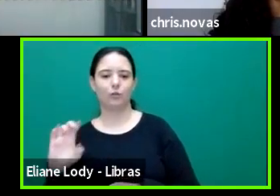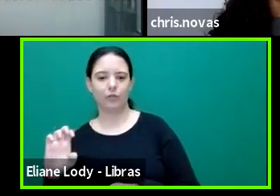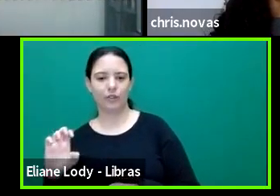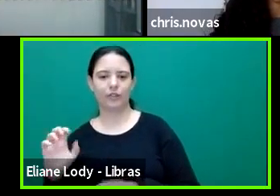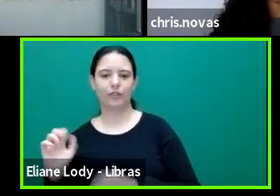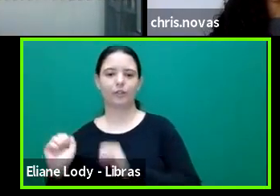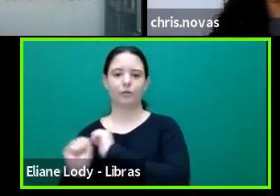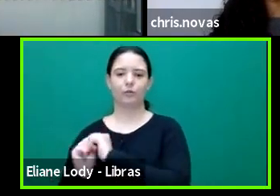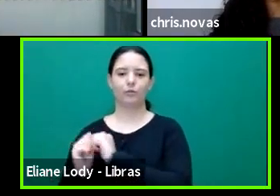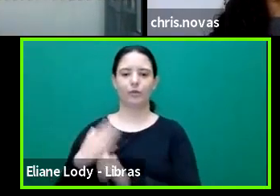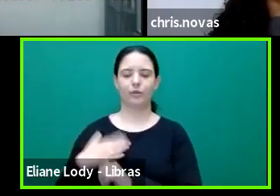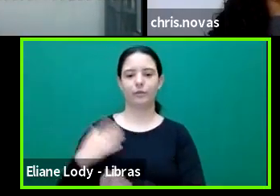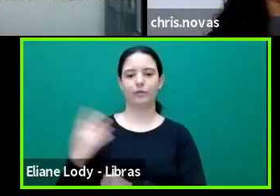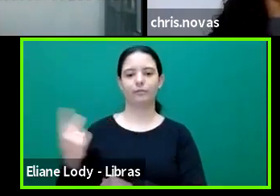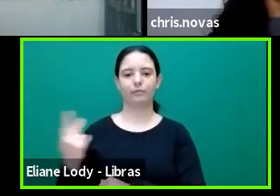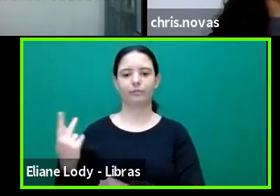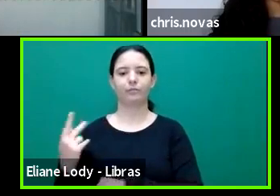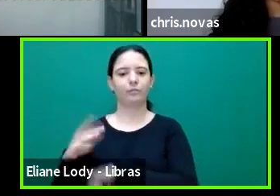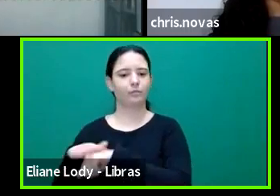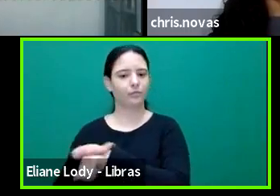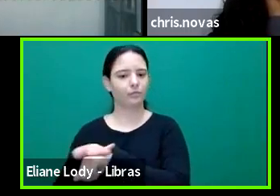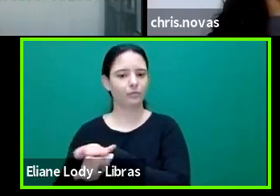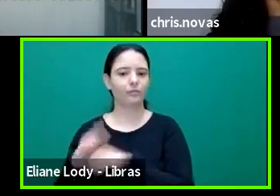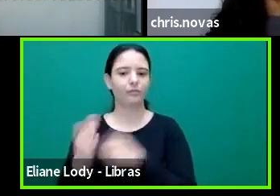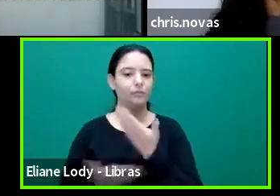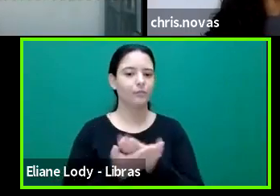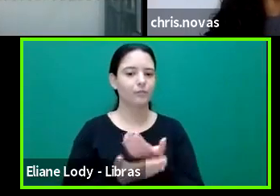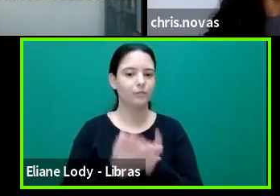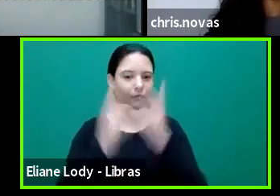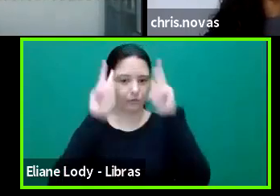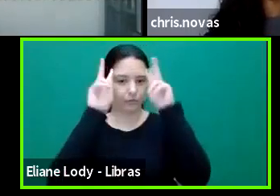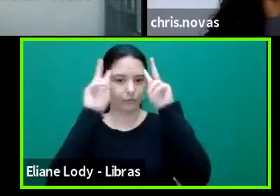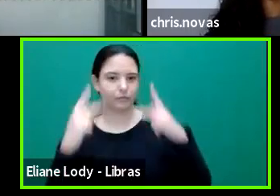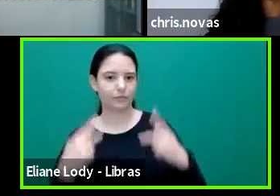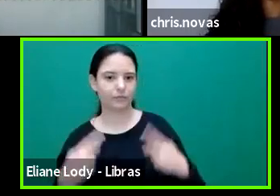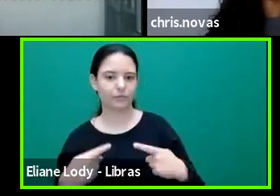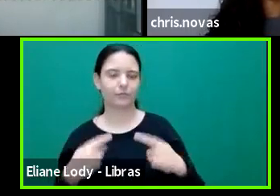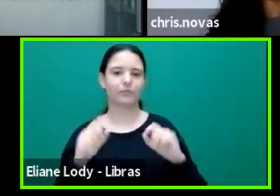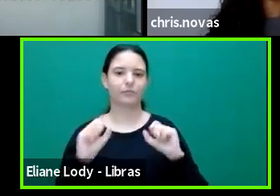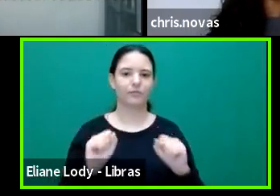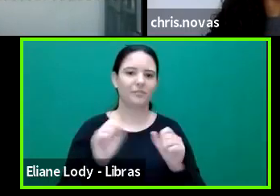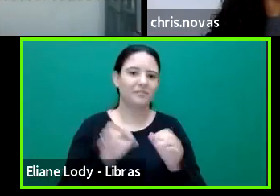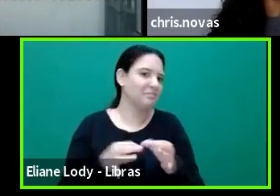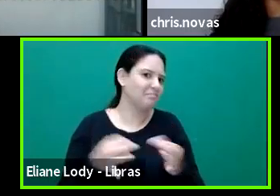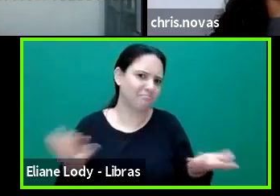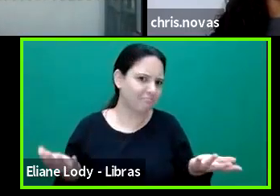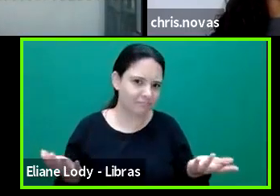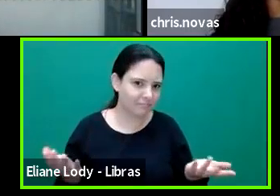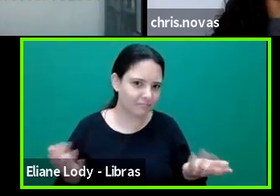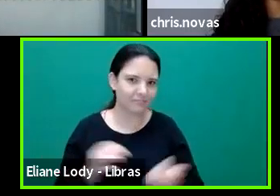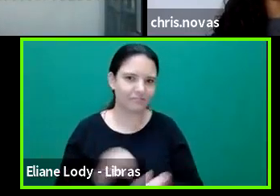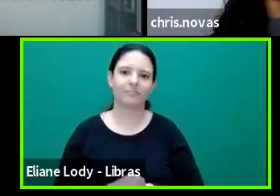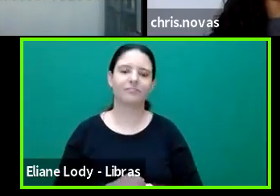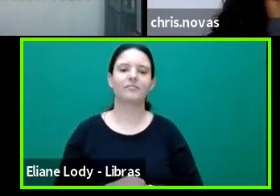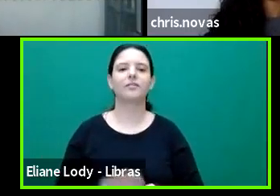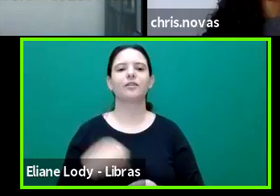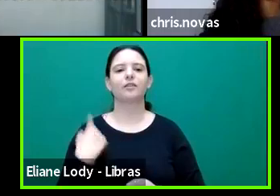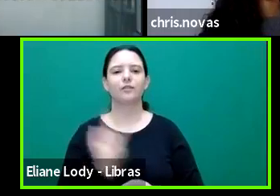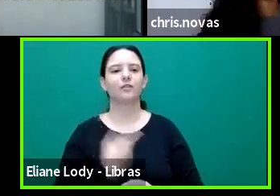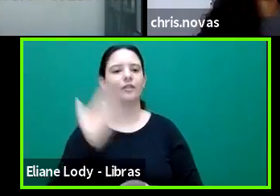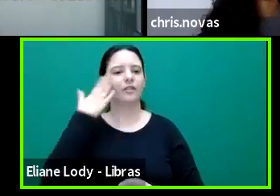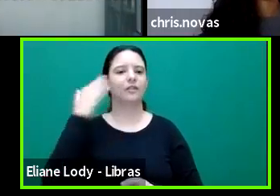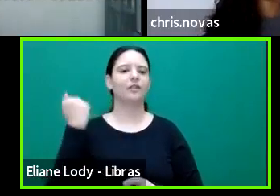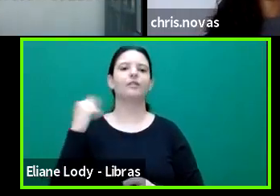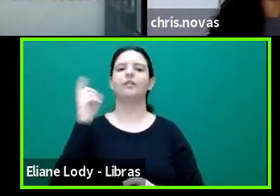idea that somehow studying humans could be simple. You know, we know how difficult it is for physicists to